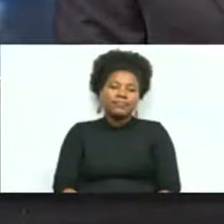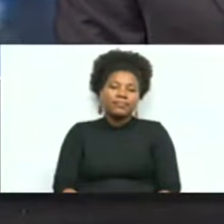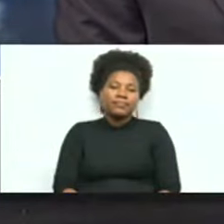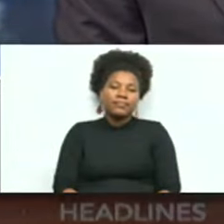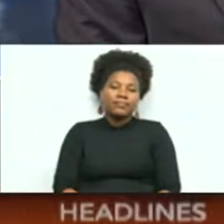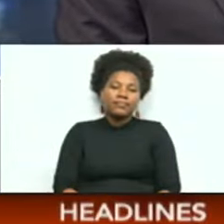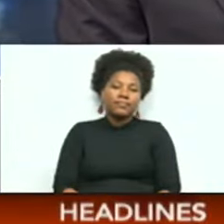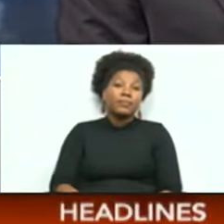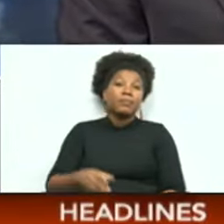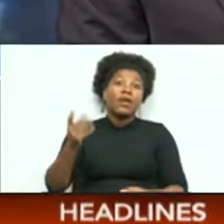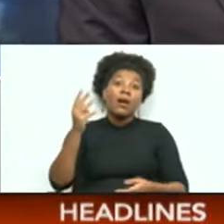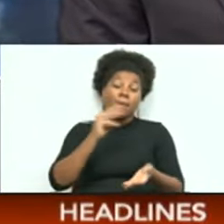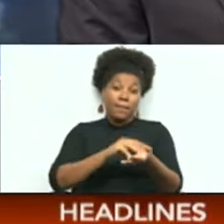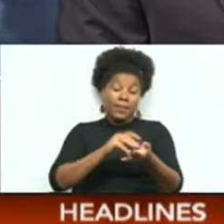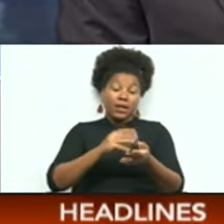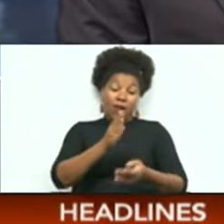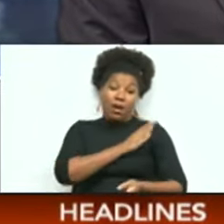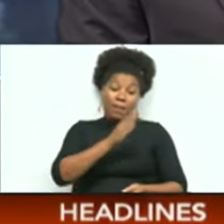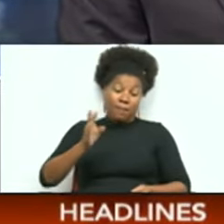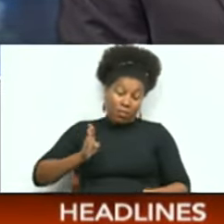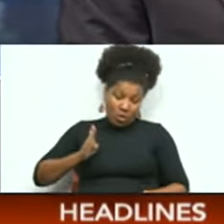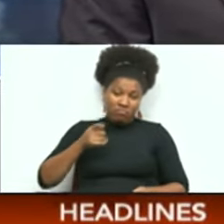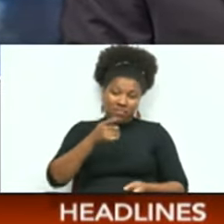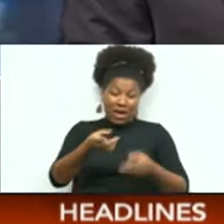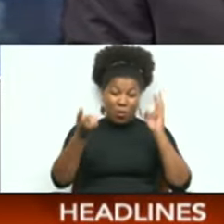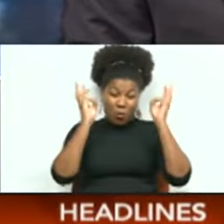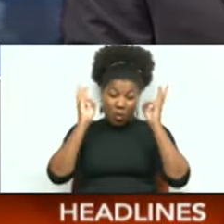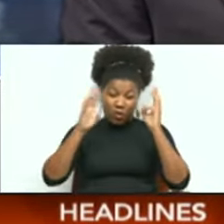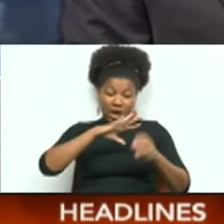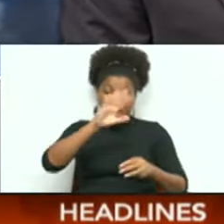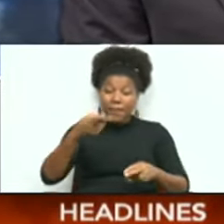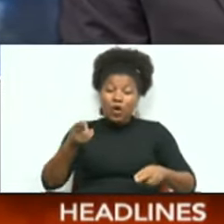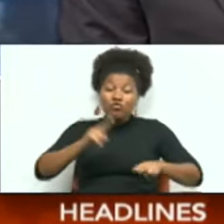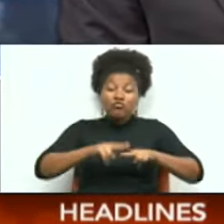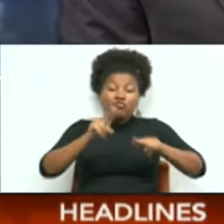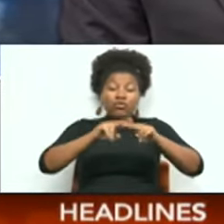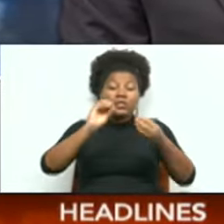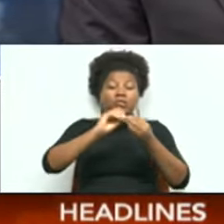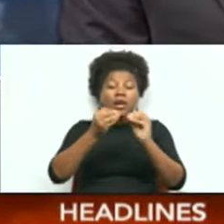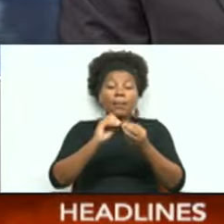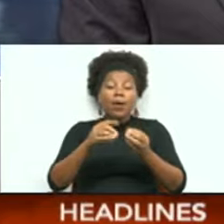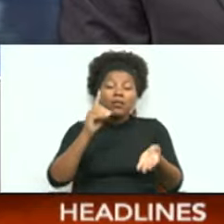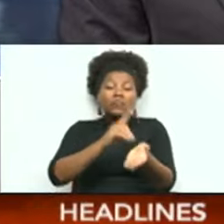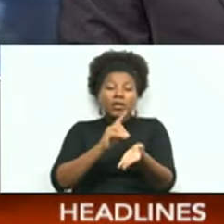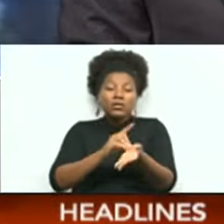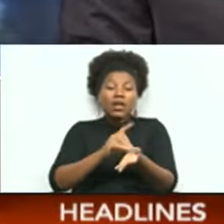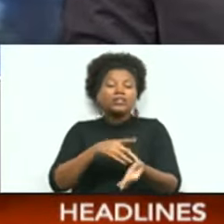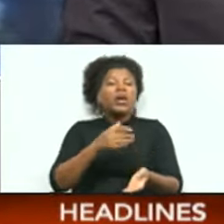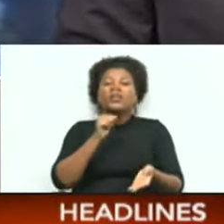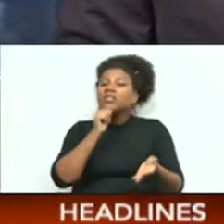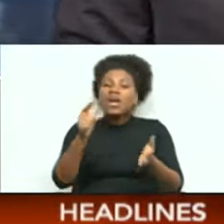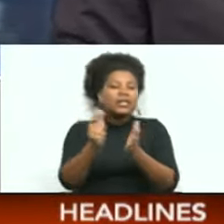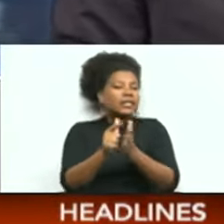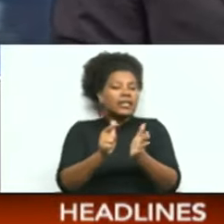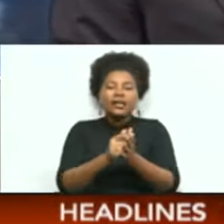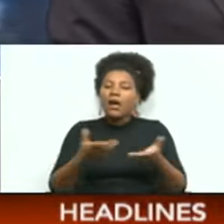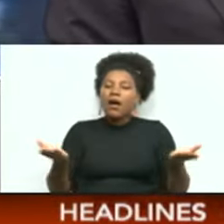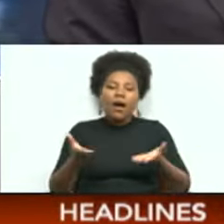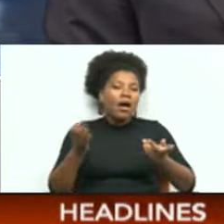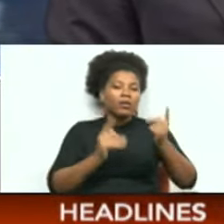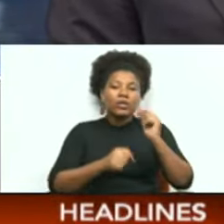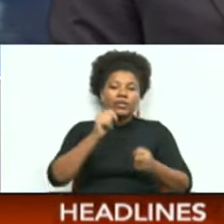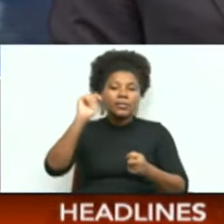The medical board is tonight raising concern about the increasing number of doctors operating illegally in Trinidad and Tobago.